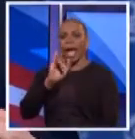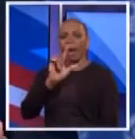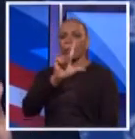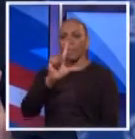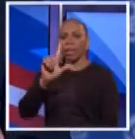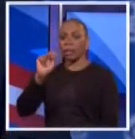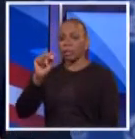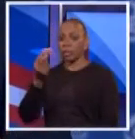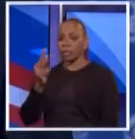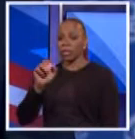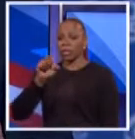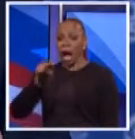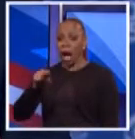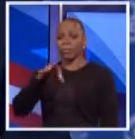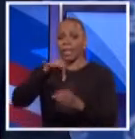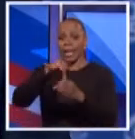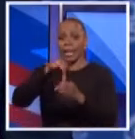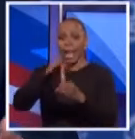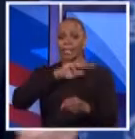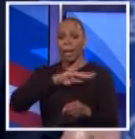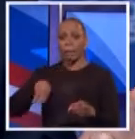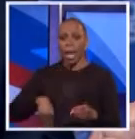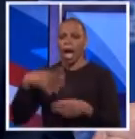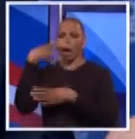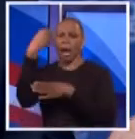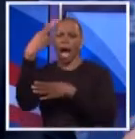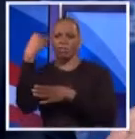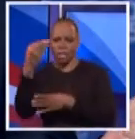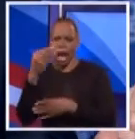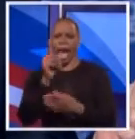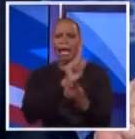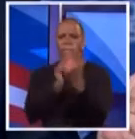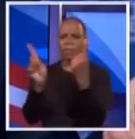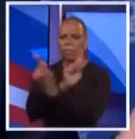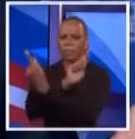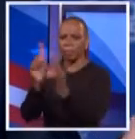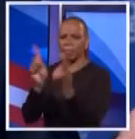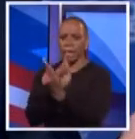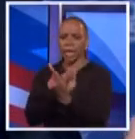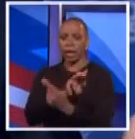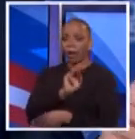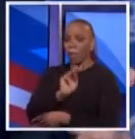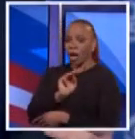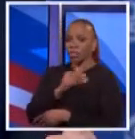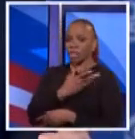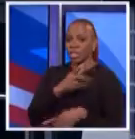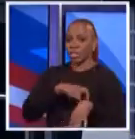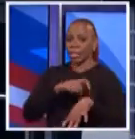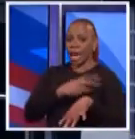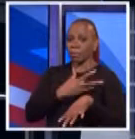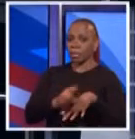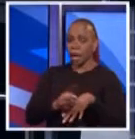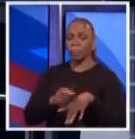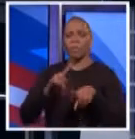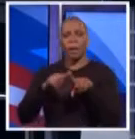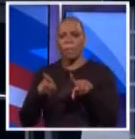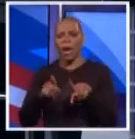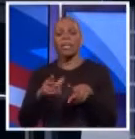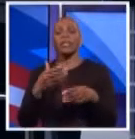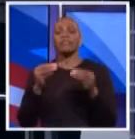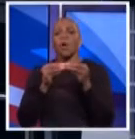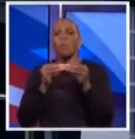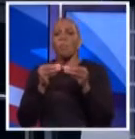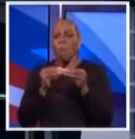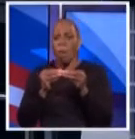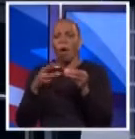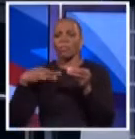elected mayor. I walked the streets. I contributed. You didn't even spend $175 and give him a campaign contribution. What's even more